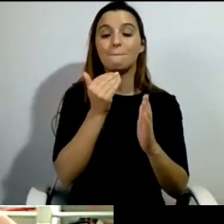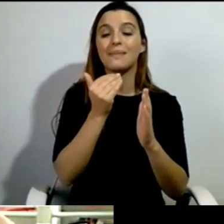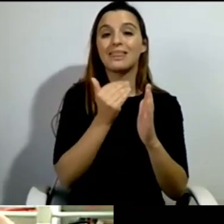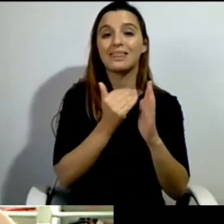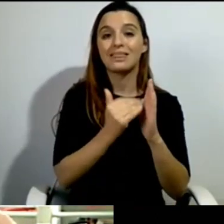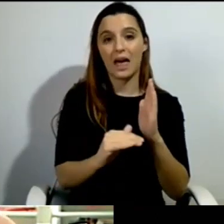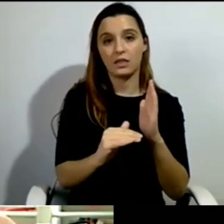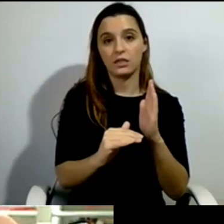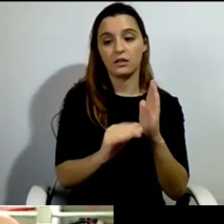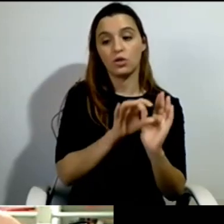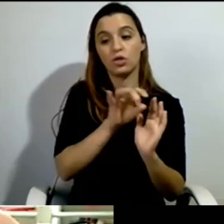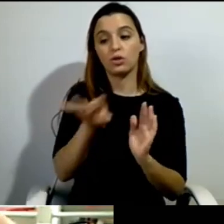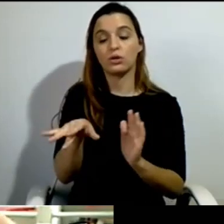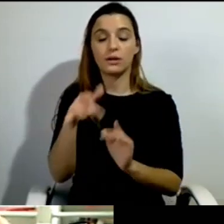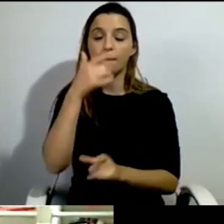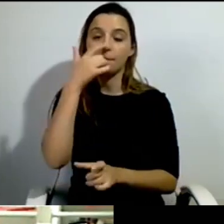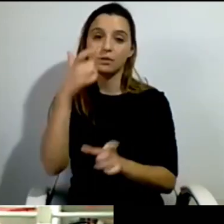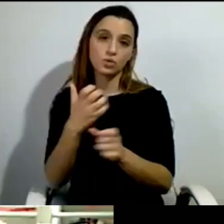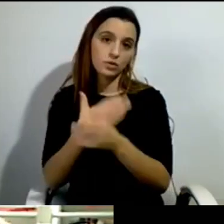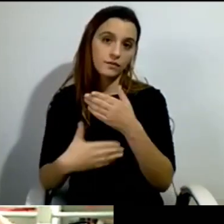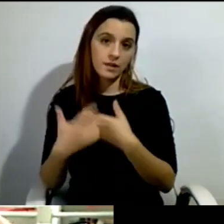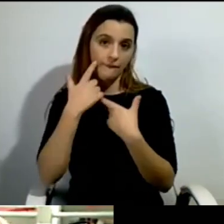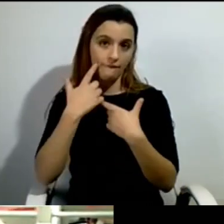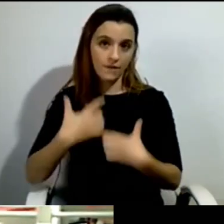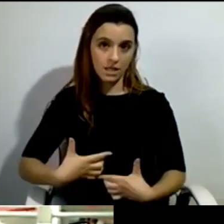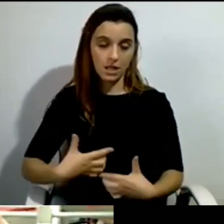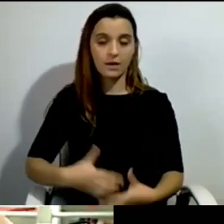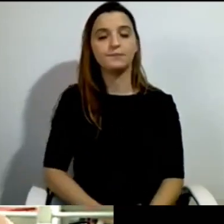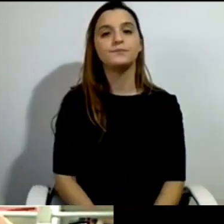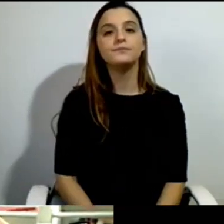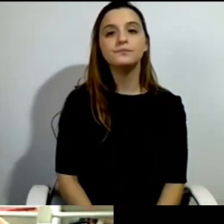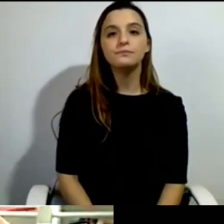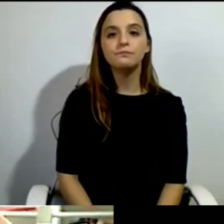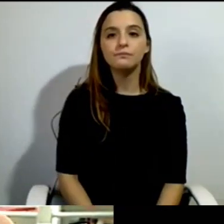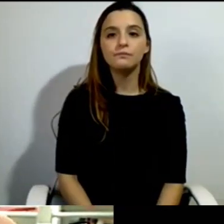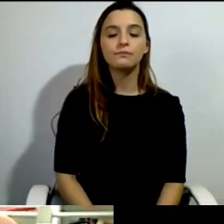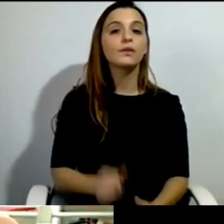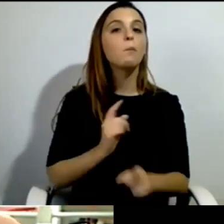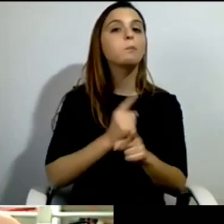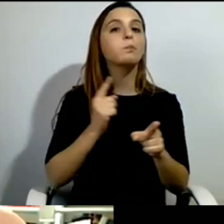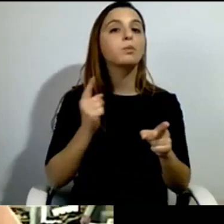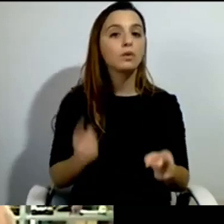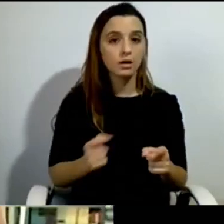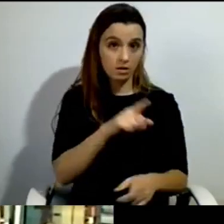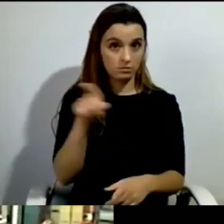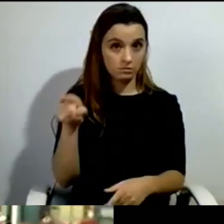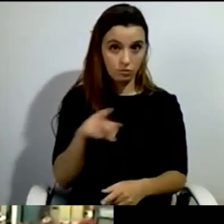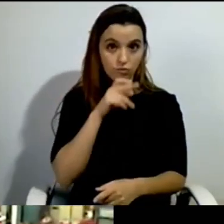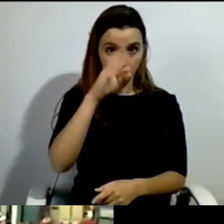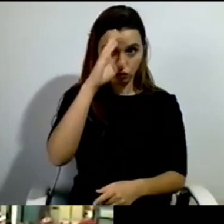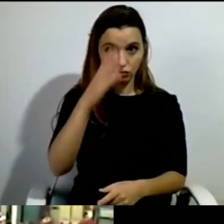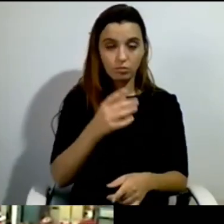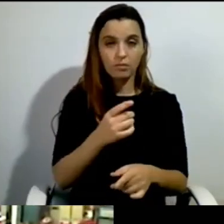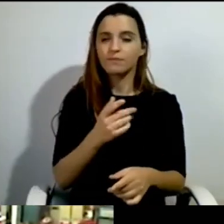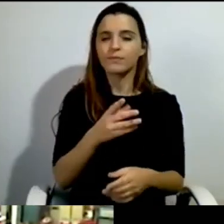Can I ask why? Anyway, it's not an equal solution. We had also a